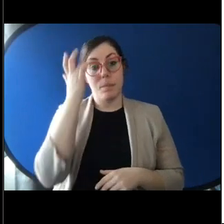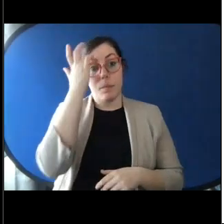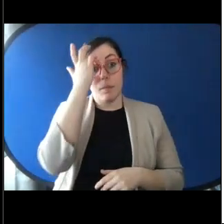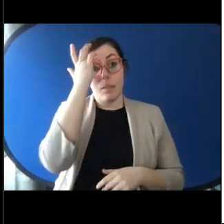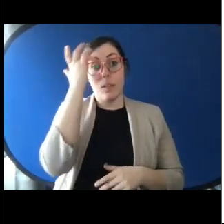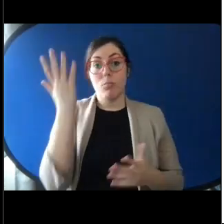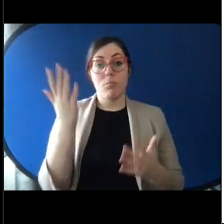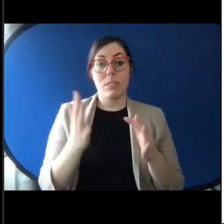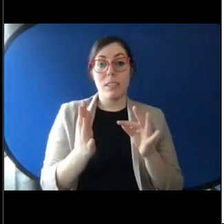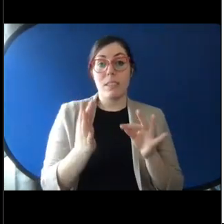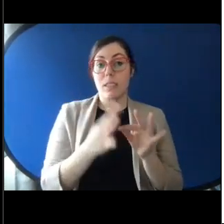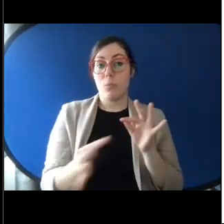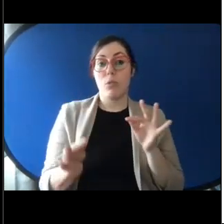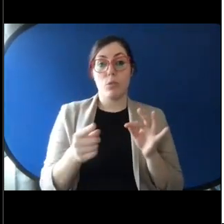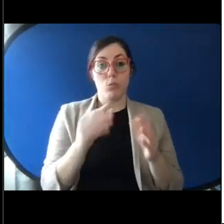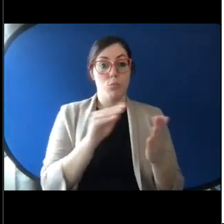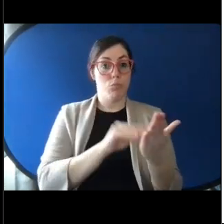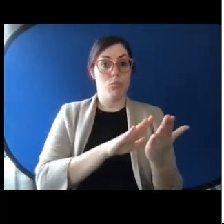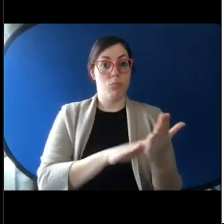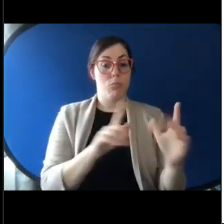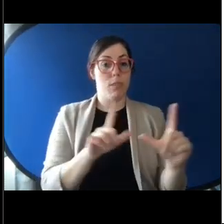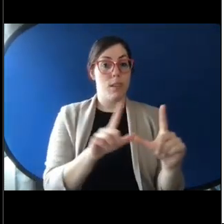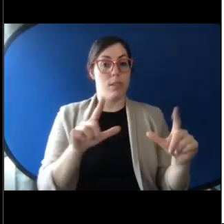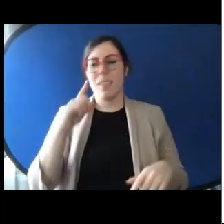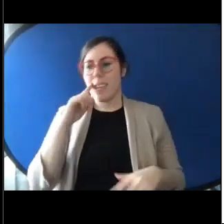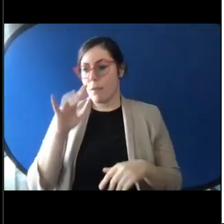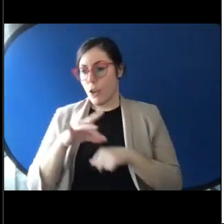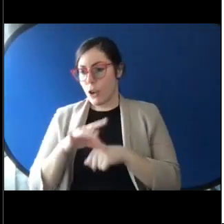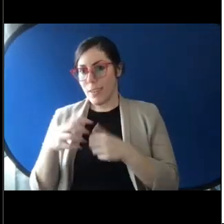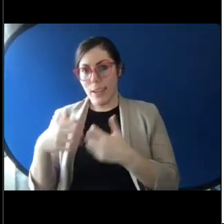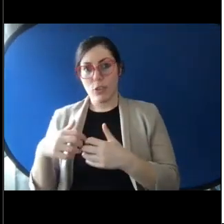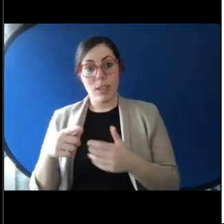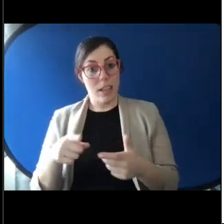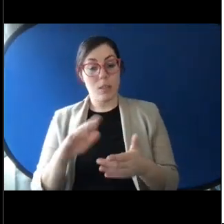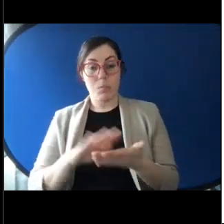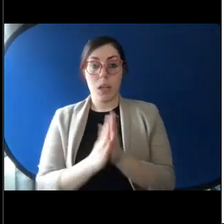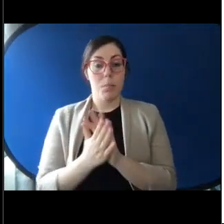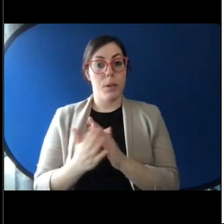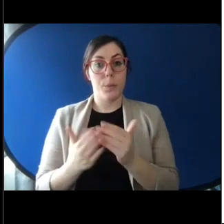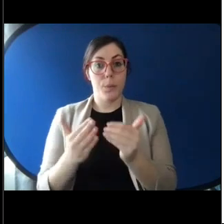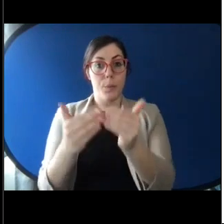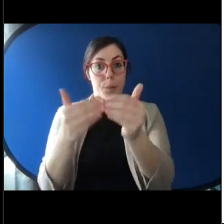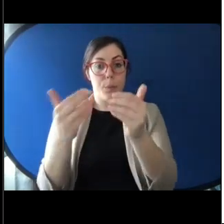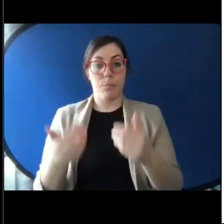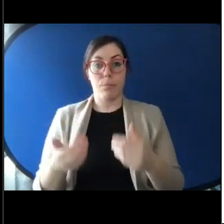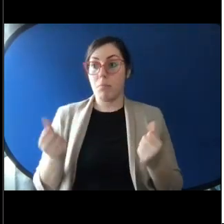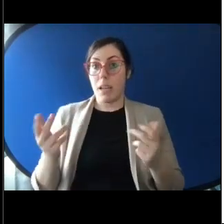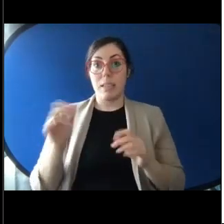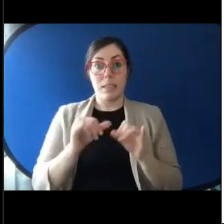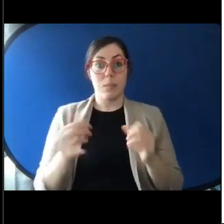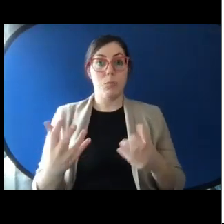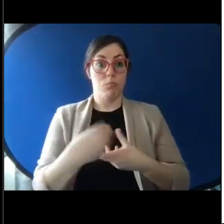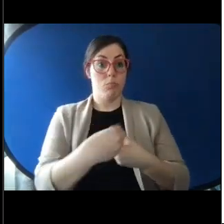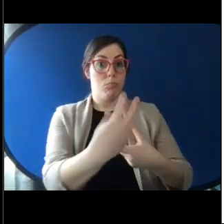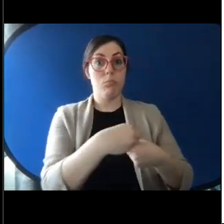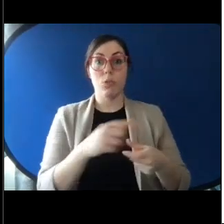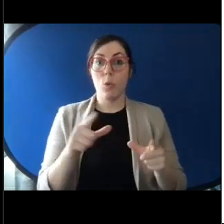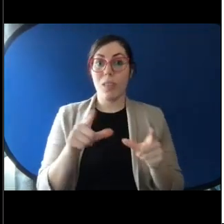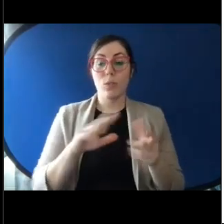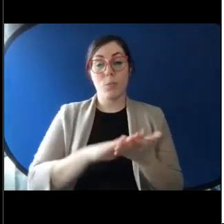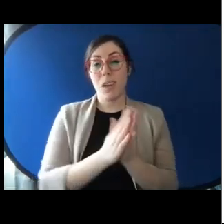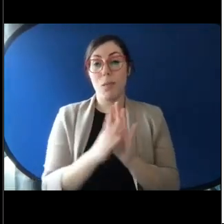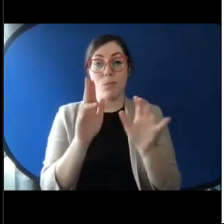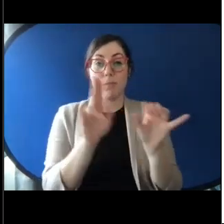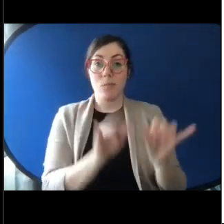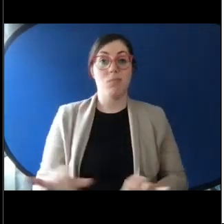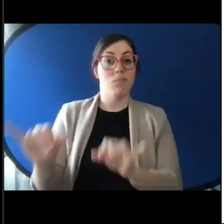simple. And I think with Earth Engine, we're getting there. And with more and more systems coming apart of this, I think licenses are going to become a part of the tool